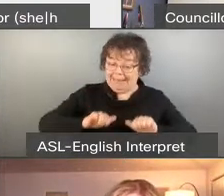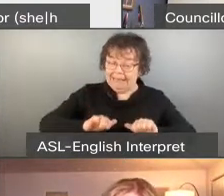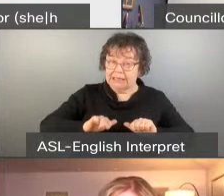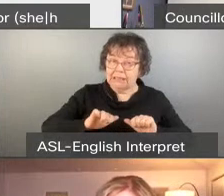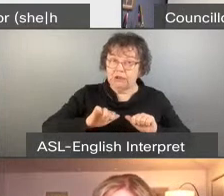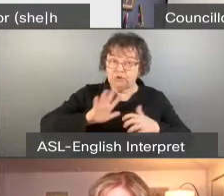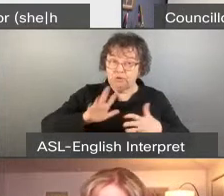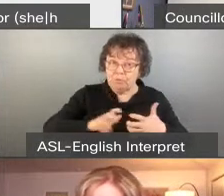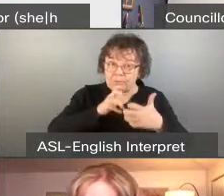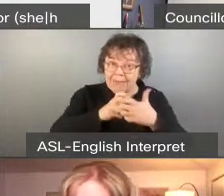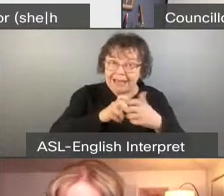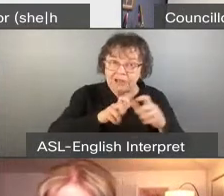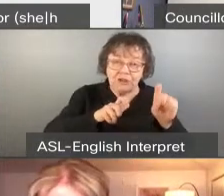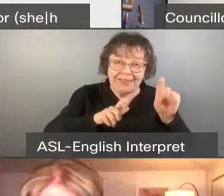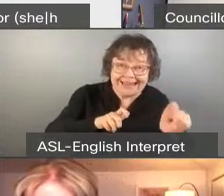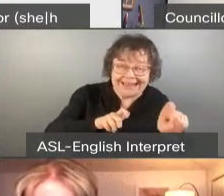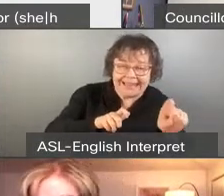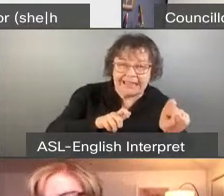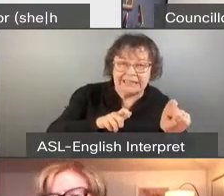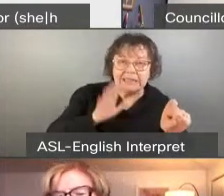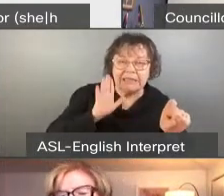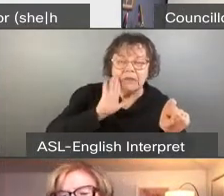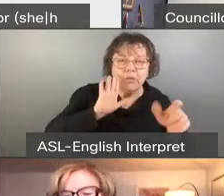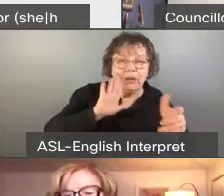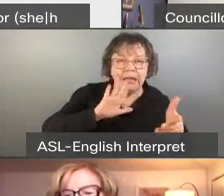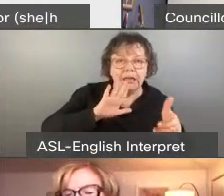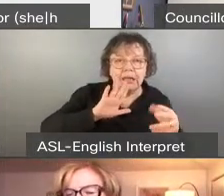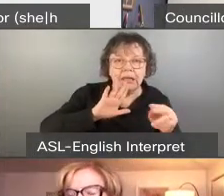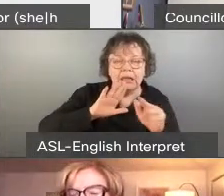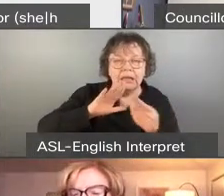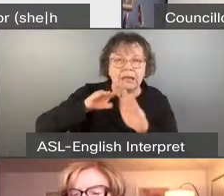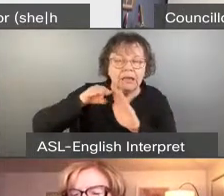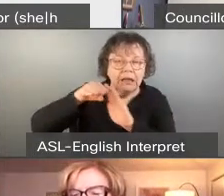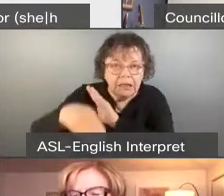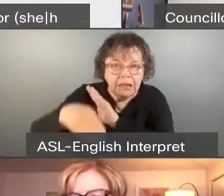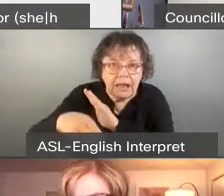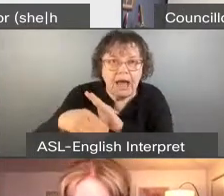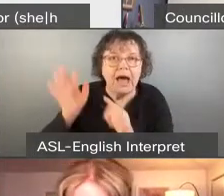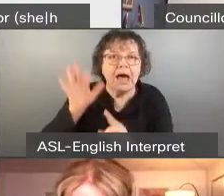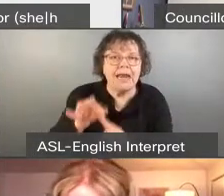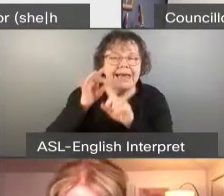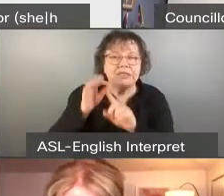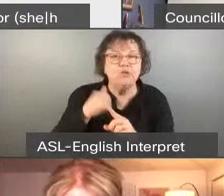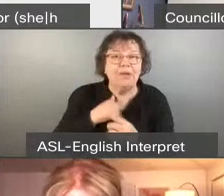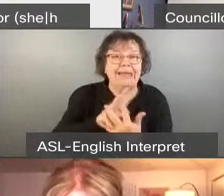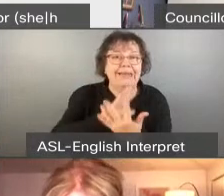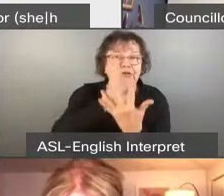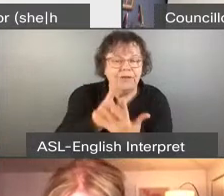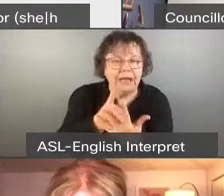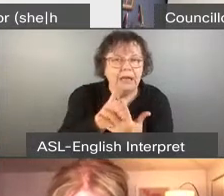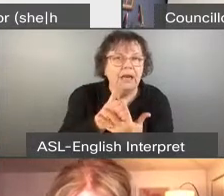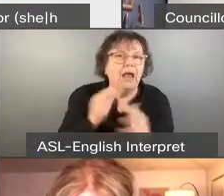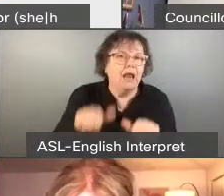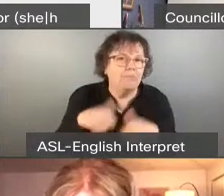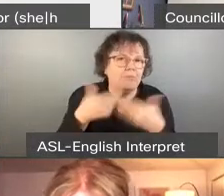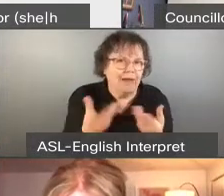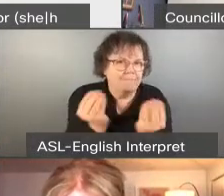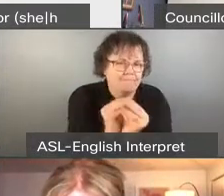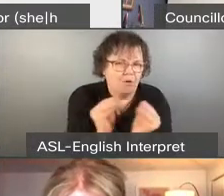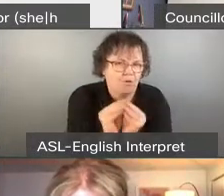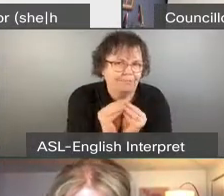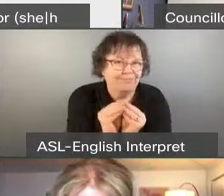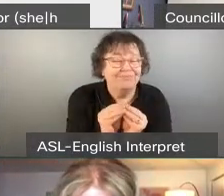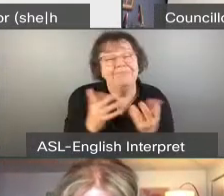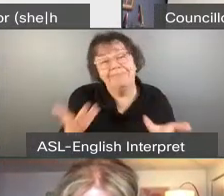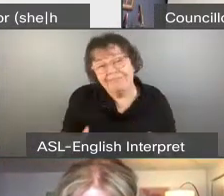to go down unless we intervene and do more. Now, the problem is, I don't think you're going to have